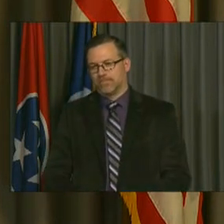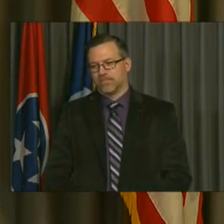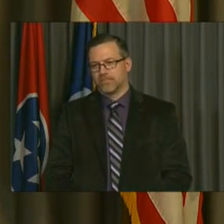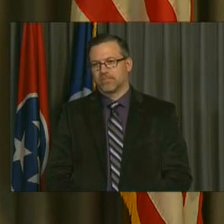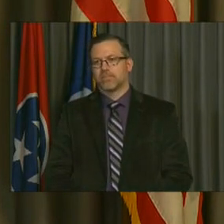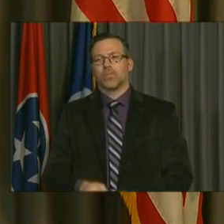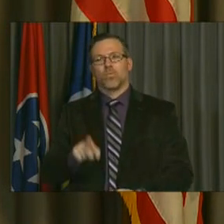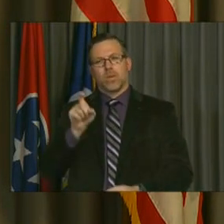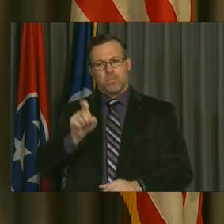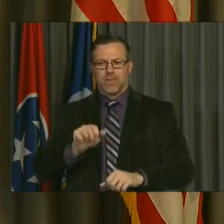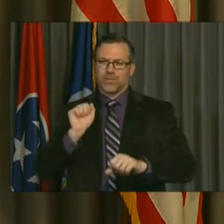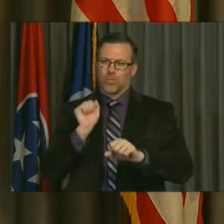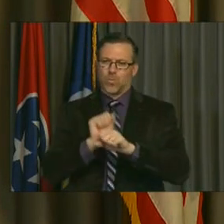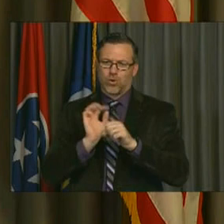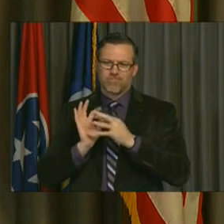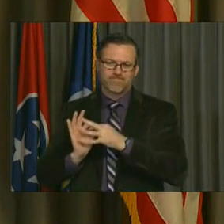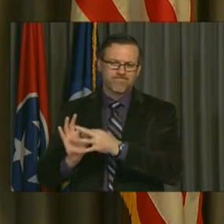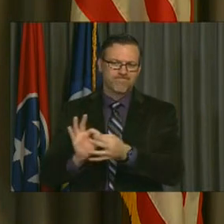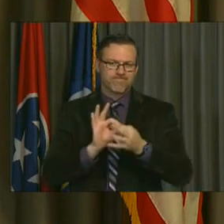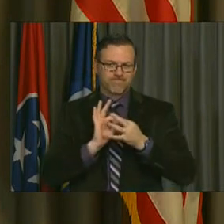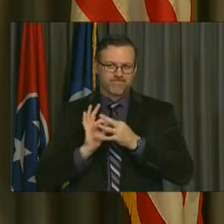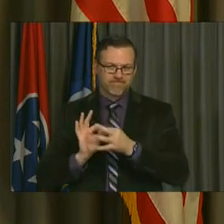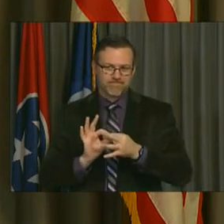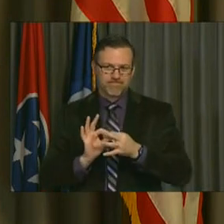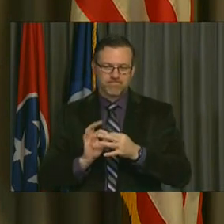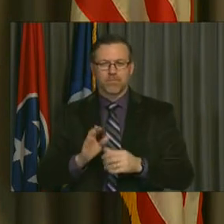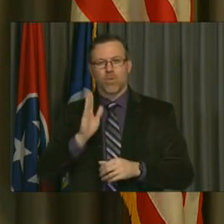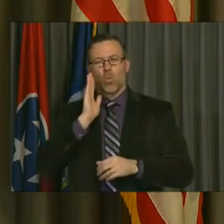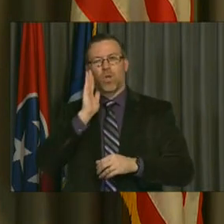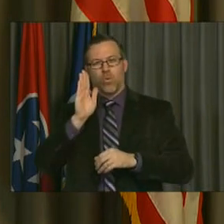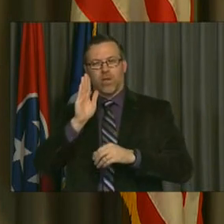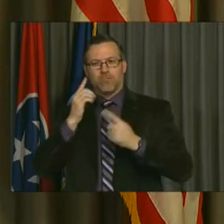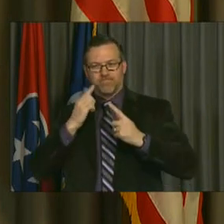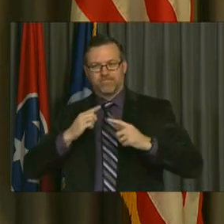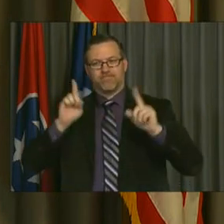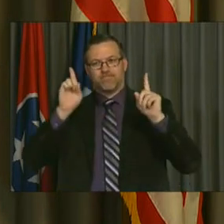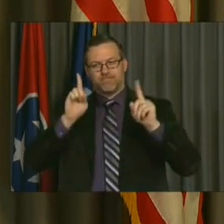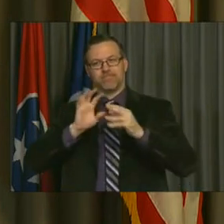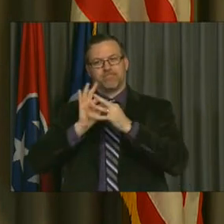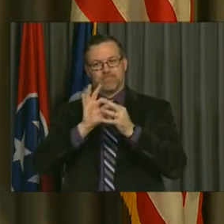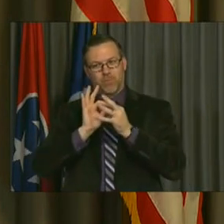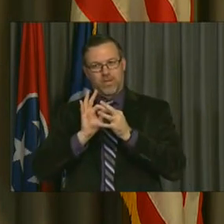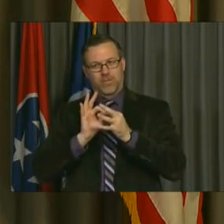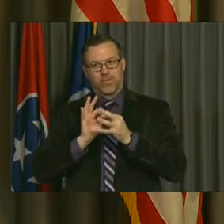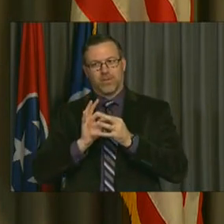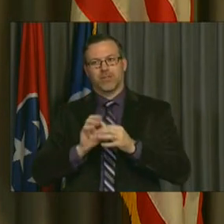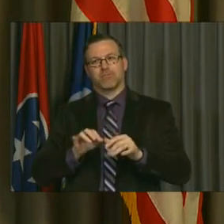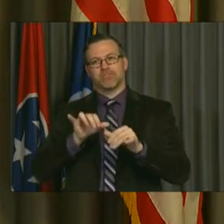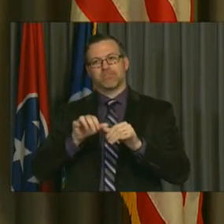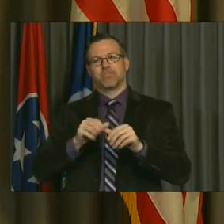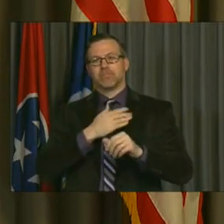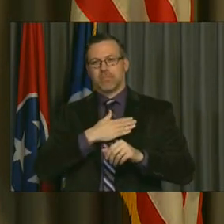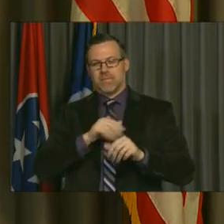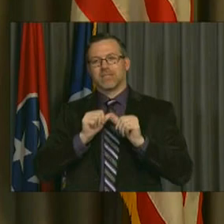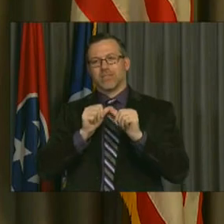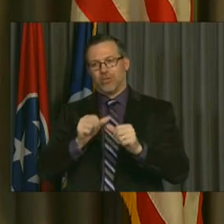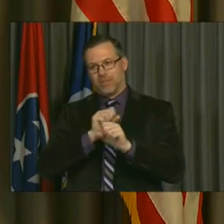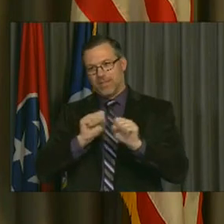are in this together, and we will get through this together. Everyone stay safe.